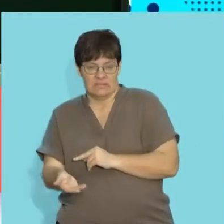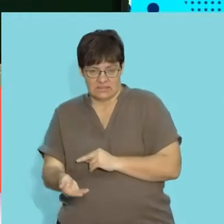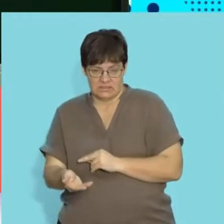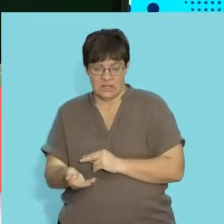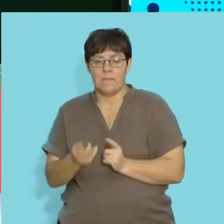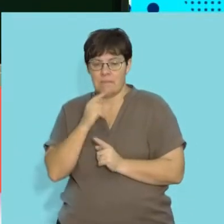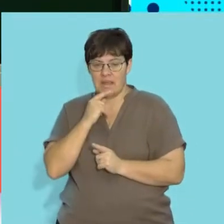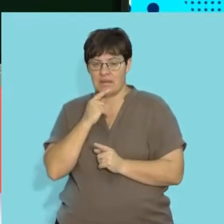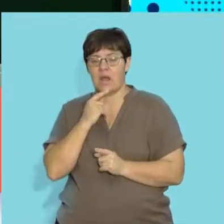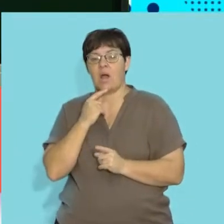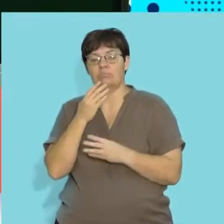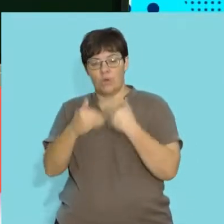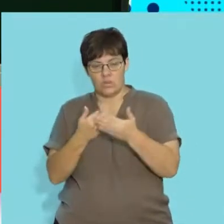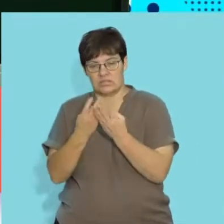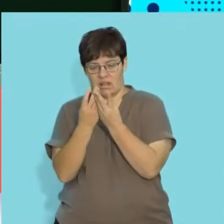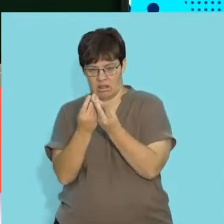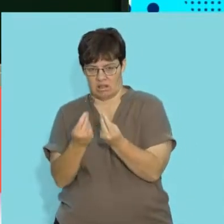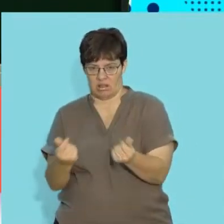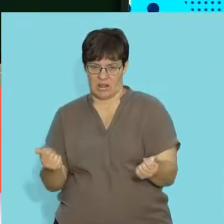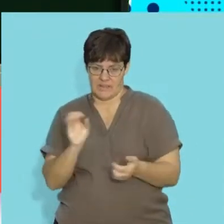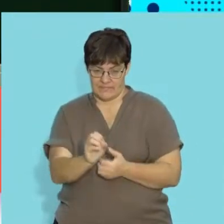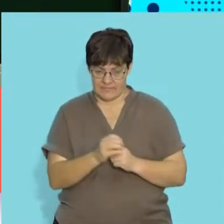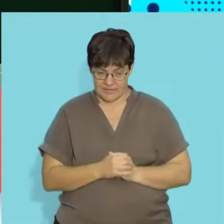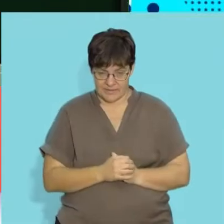material that's undergoing a process of decomposition.